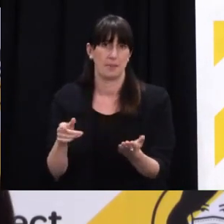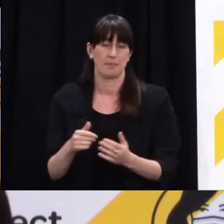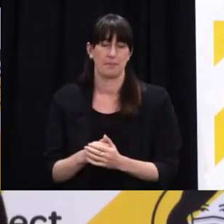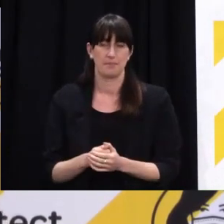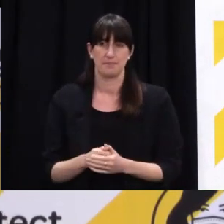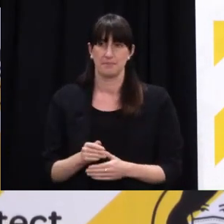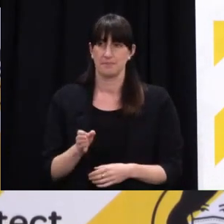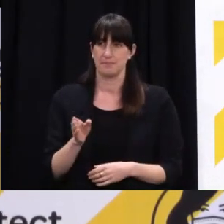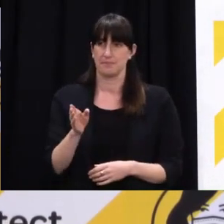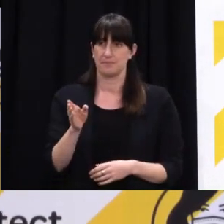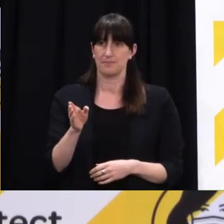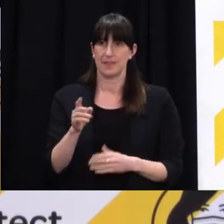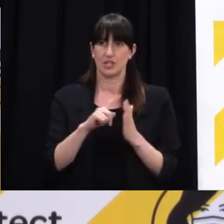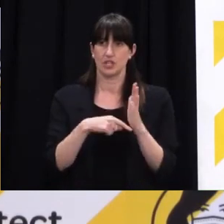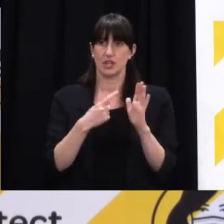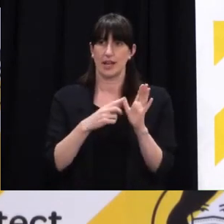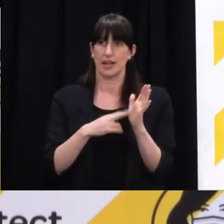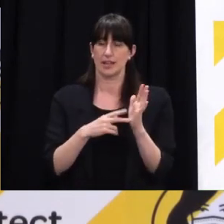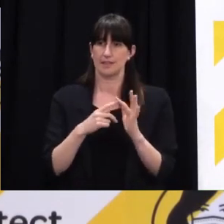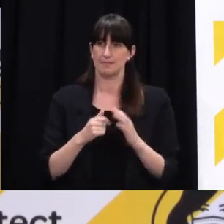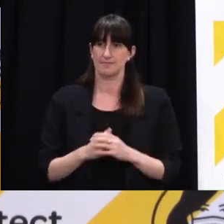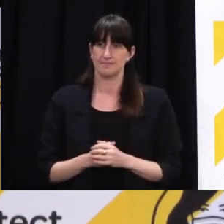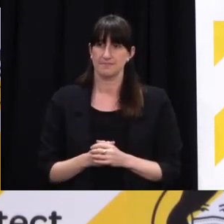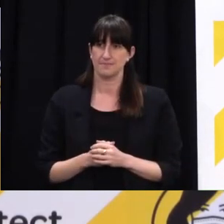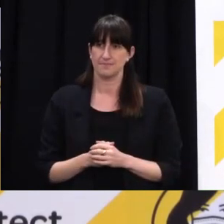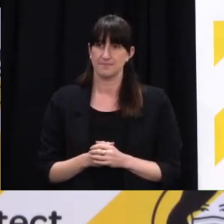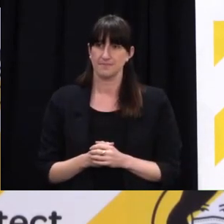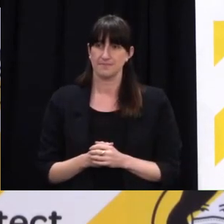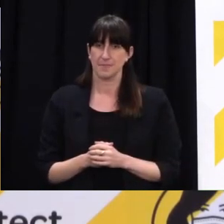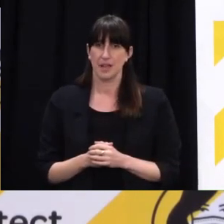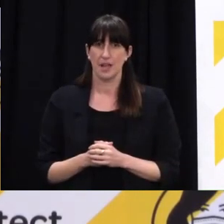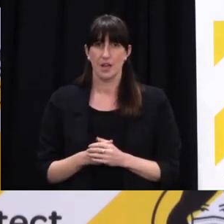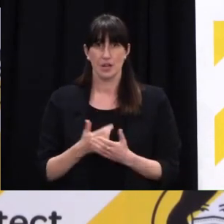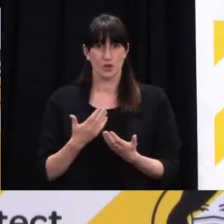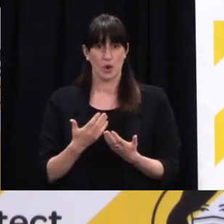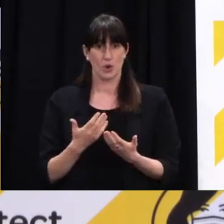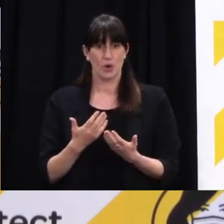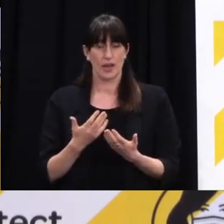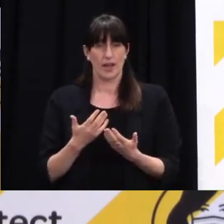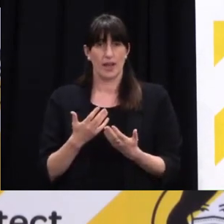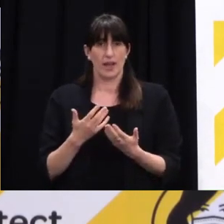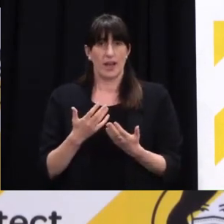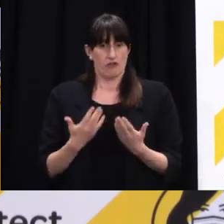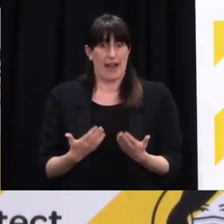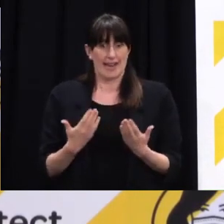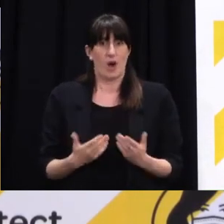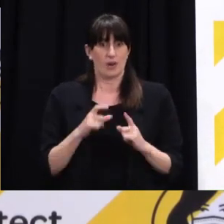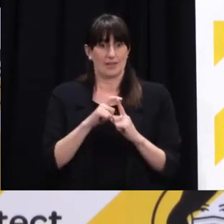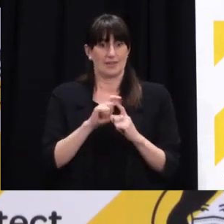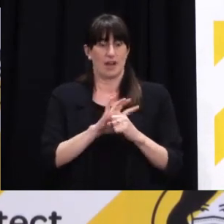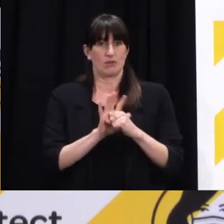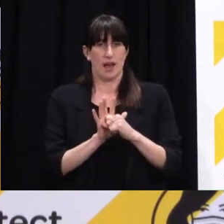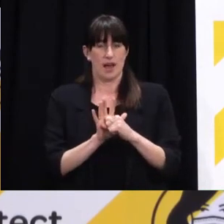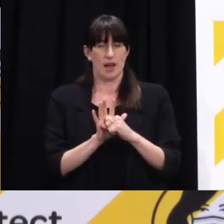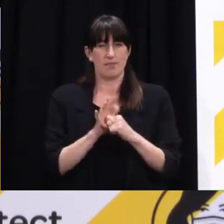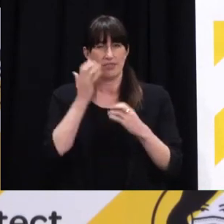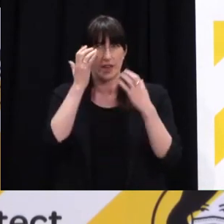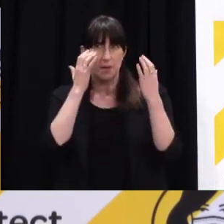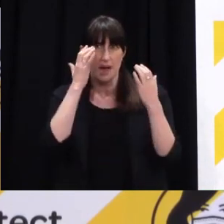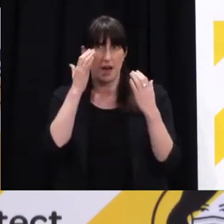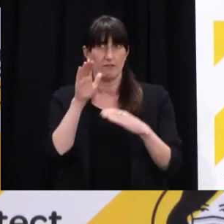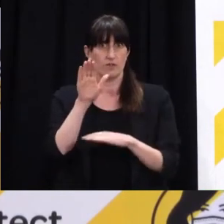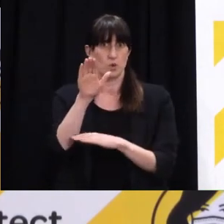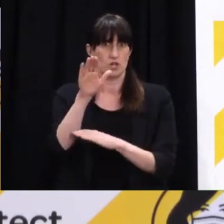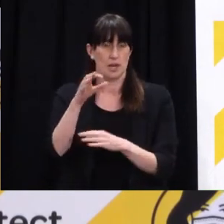In terms of future plans, now we're dealing with Delta, is the potential for more MIQ